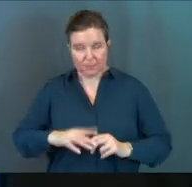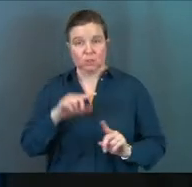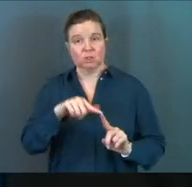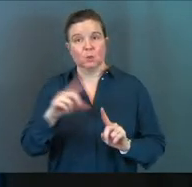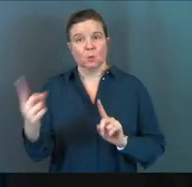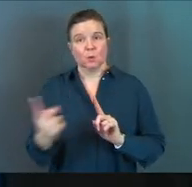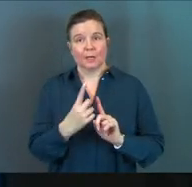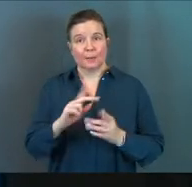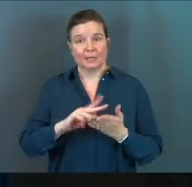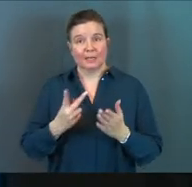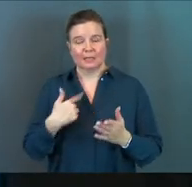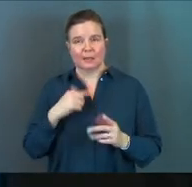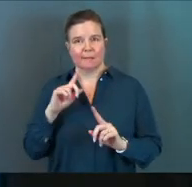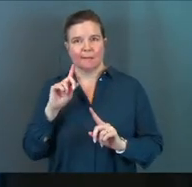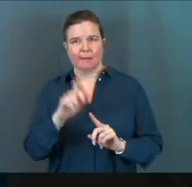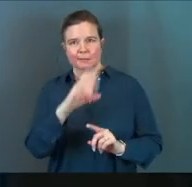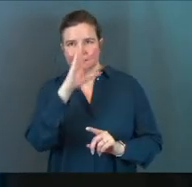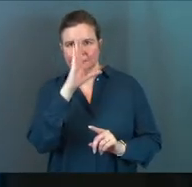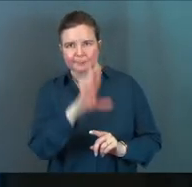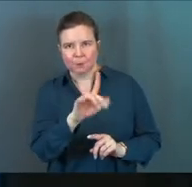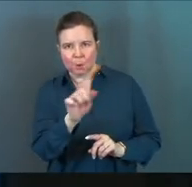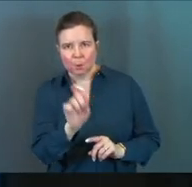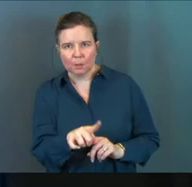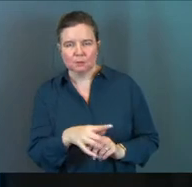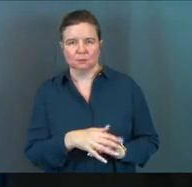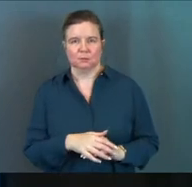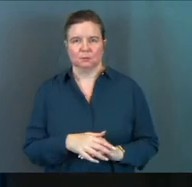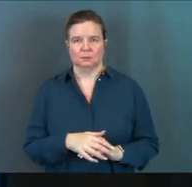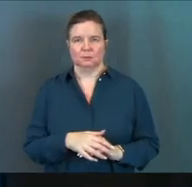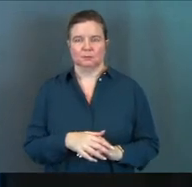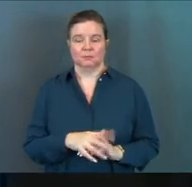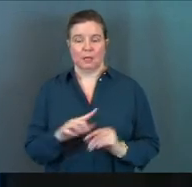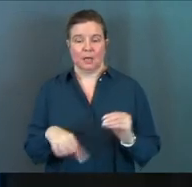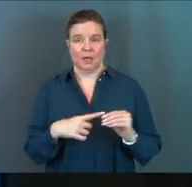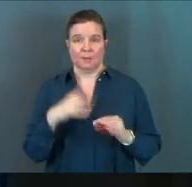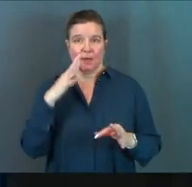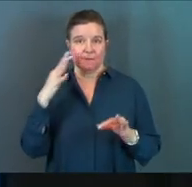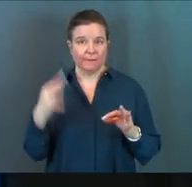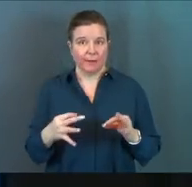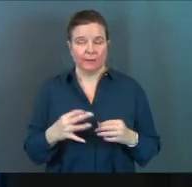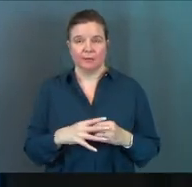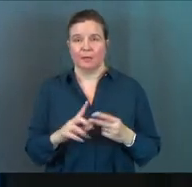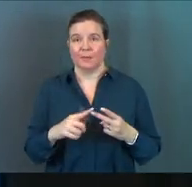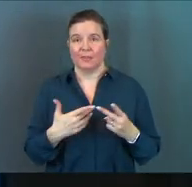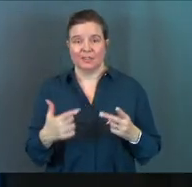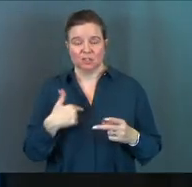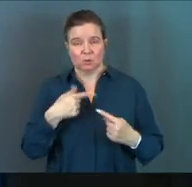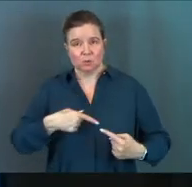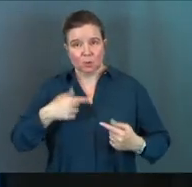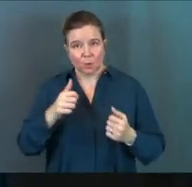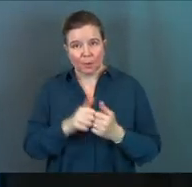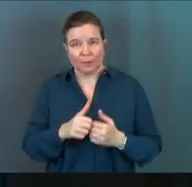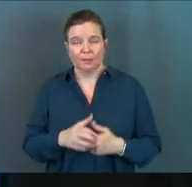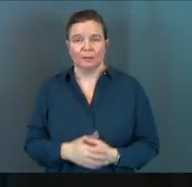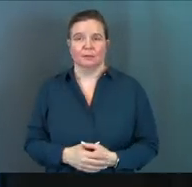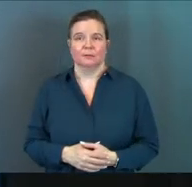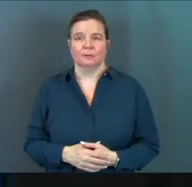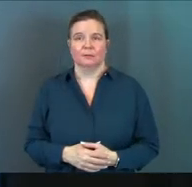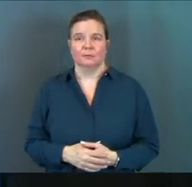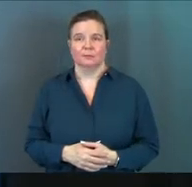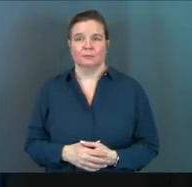She would come into the kitchen and just ask me questions about faith, about things she was struggling with.